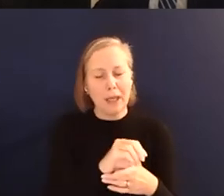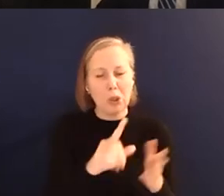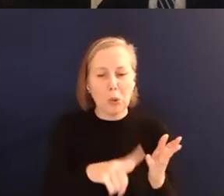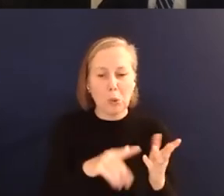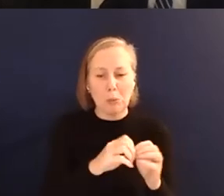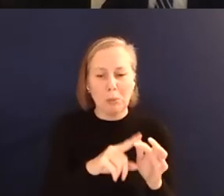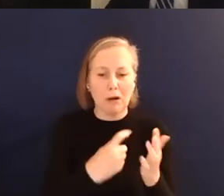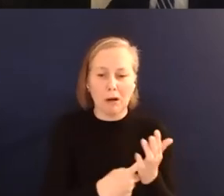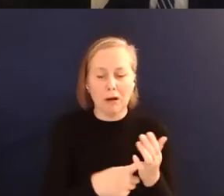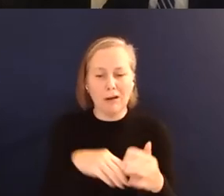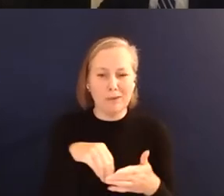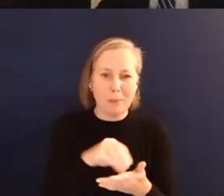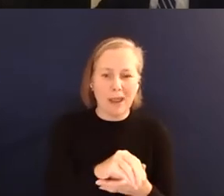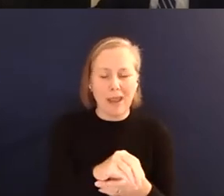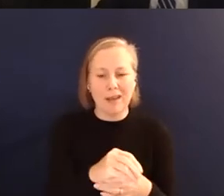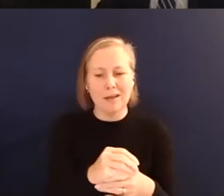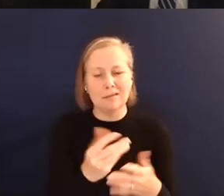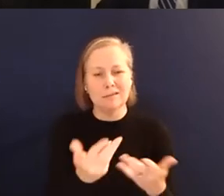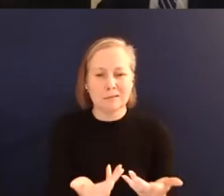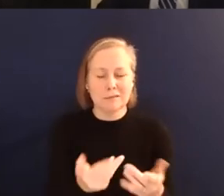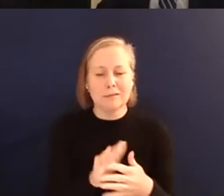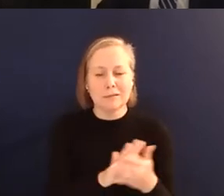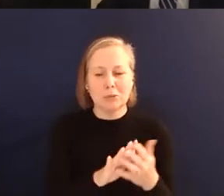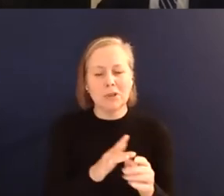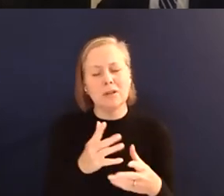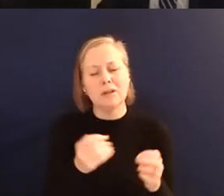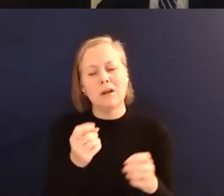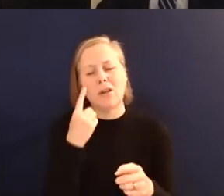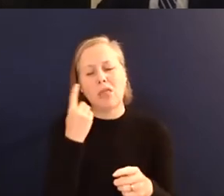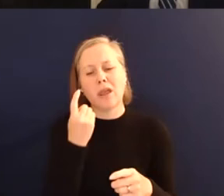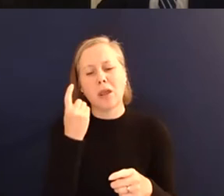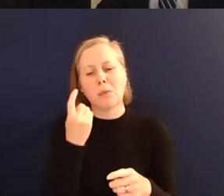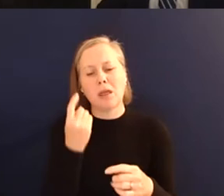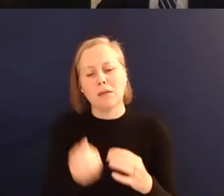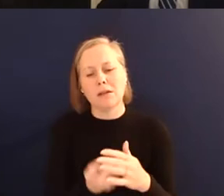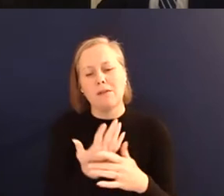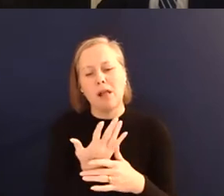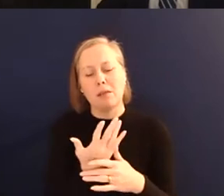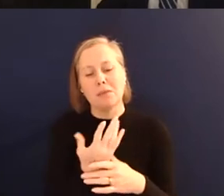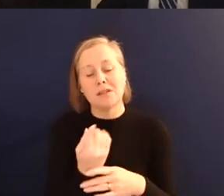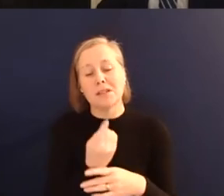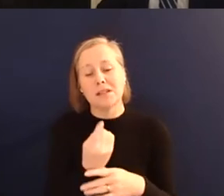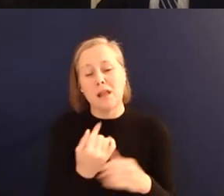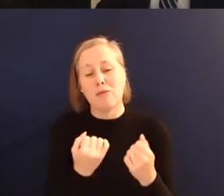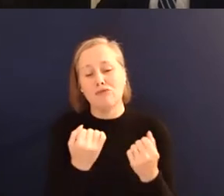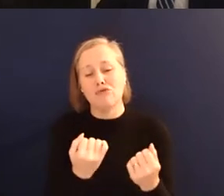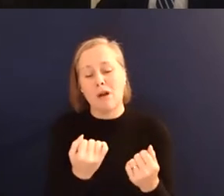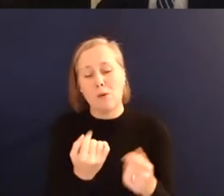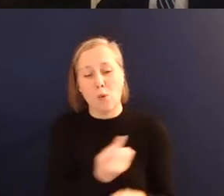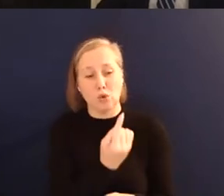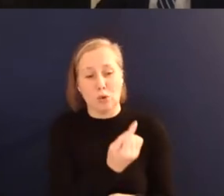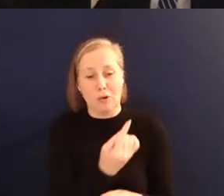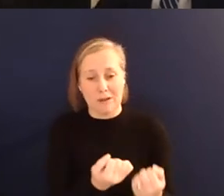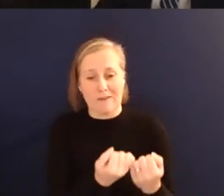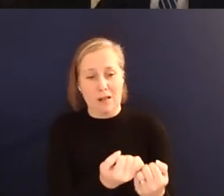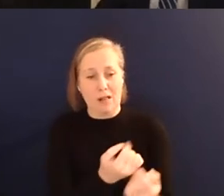else. And so that's where I really started to pay attention to the development of the self-driving car or the autonomous vehicle, which I